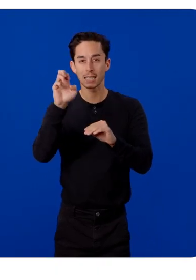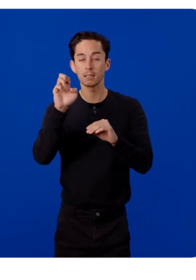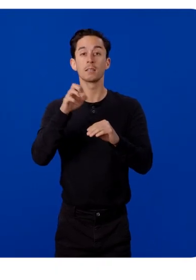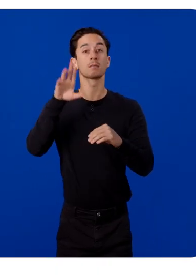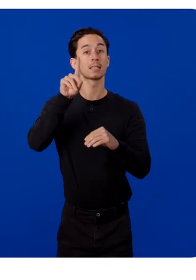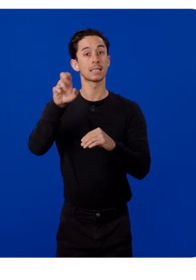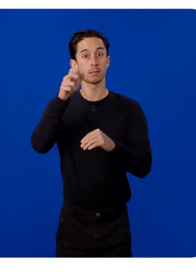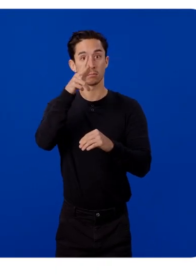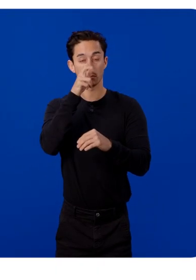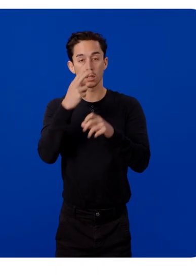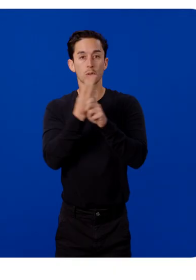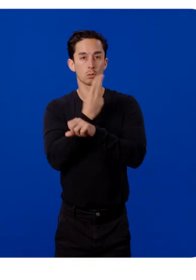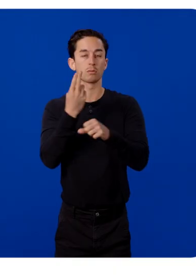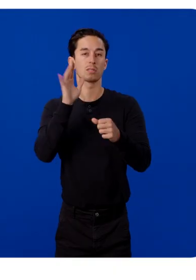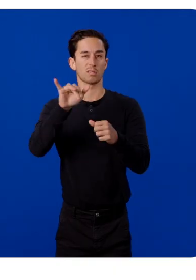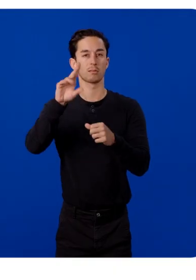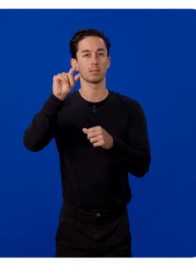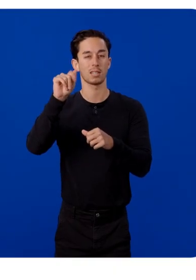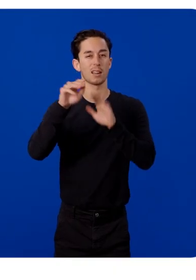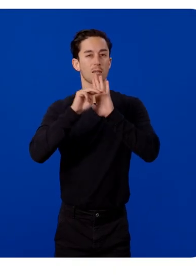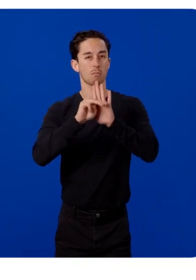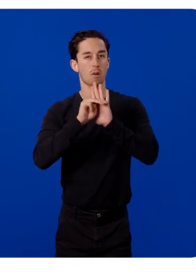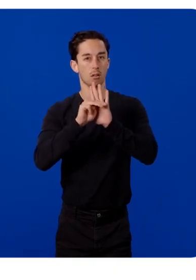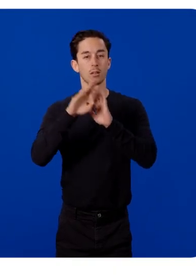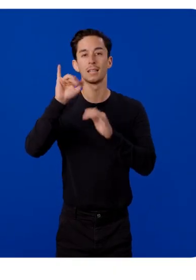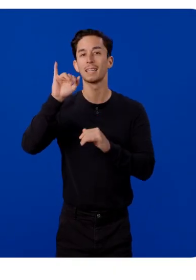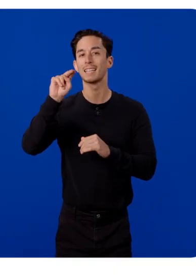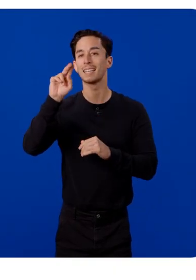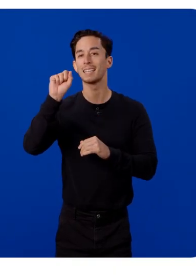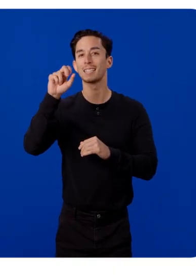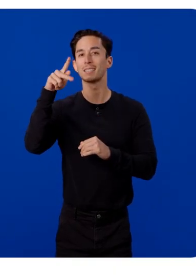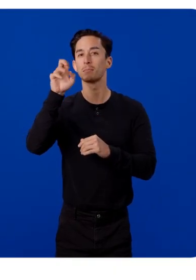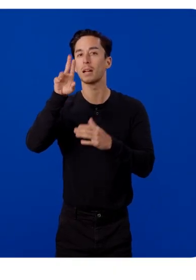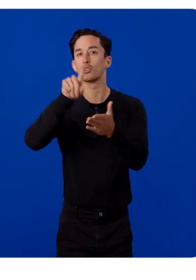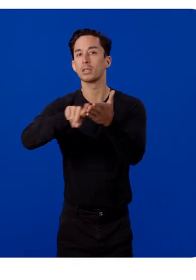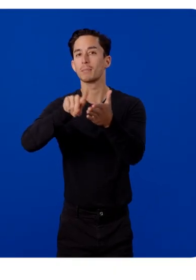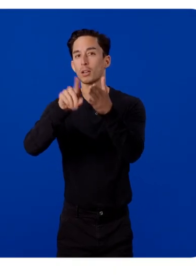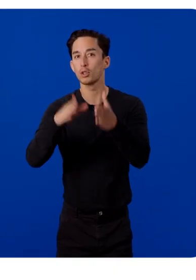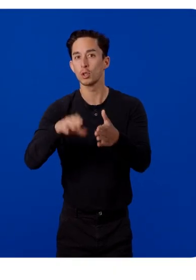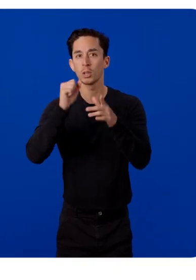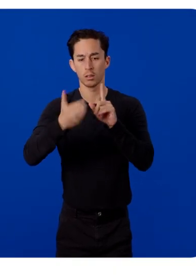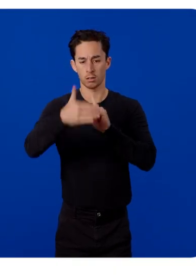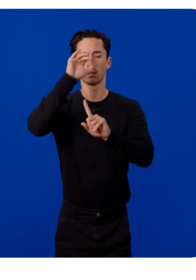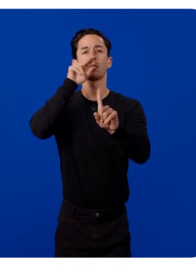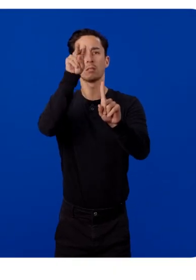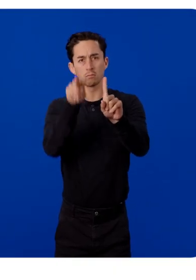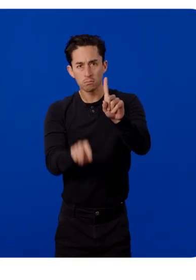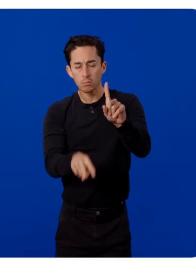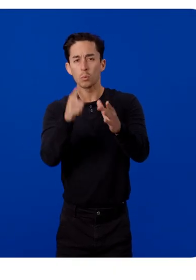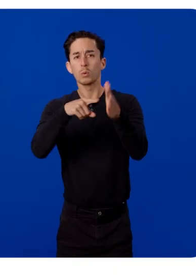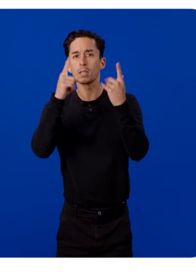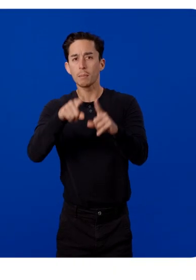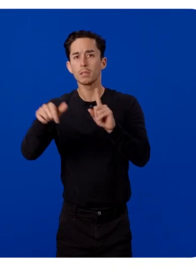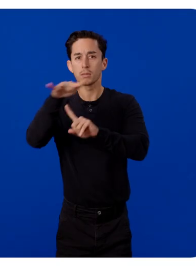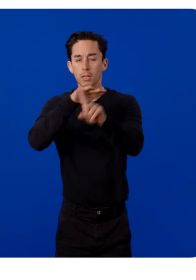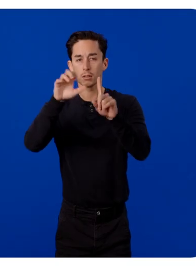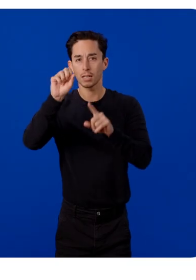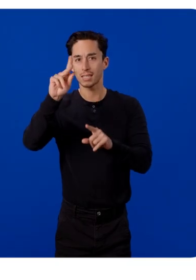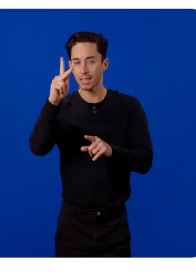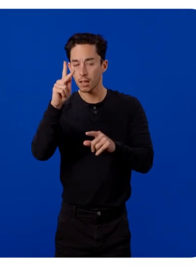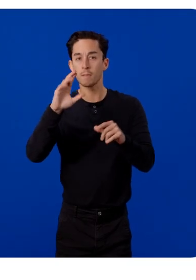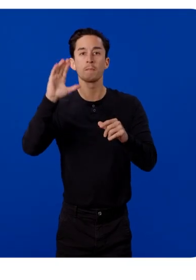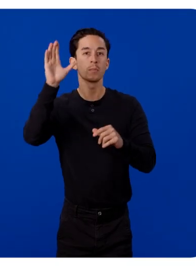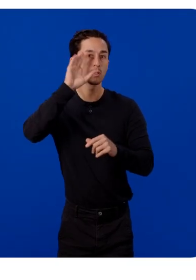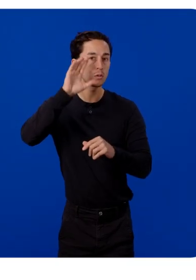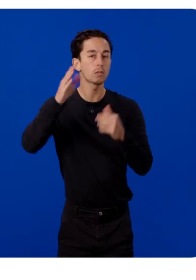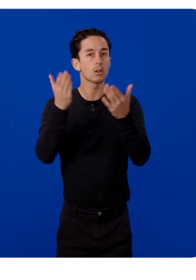app state, you should use the Data Model Inspector. The Data Model Inspector allows you to peek underneath the hood of Spatial SDK. You